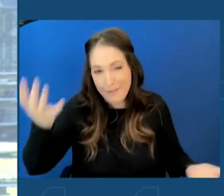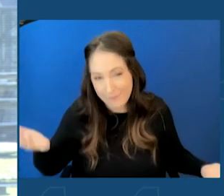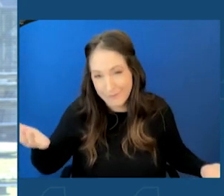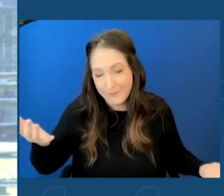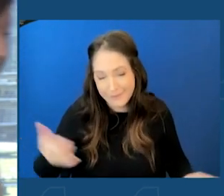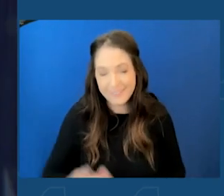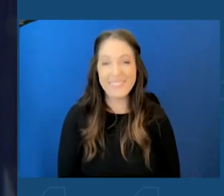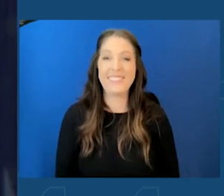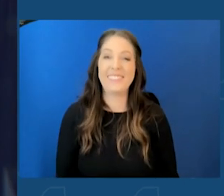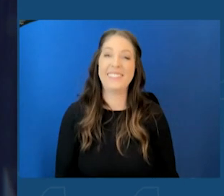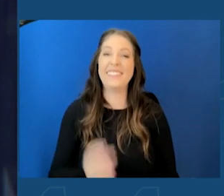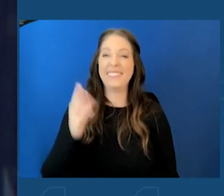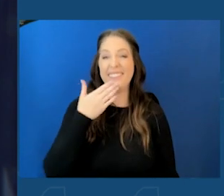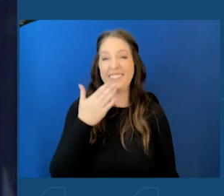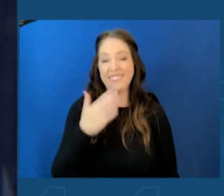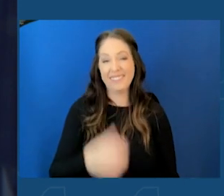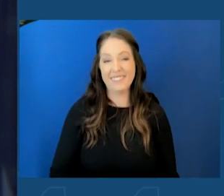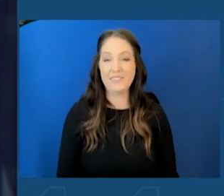All right, thank you.